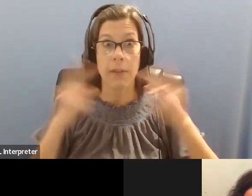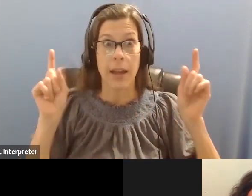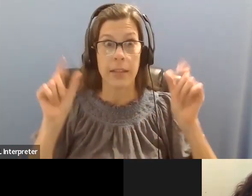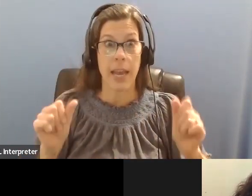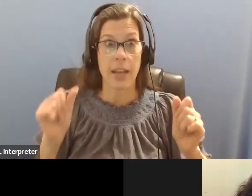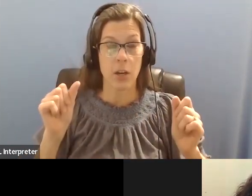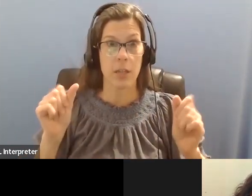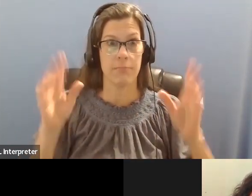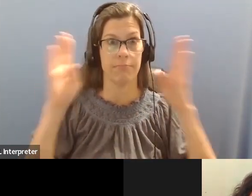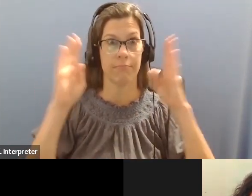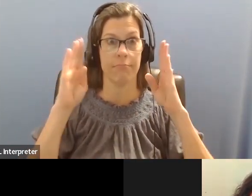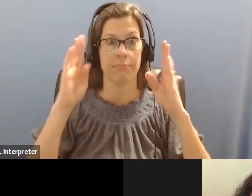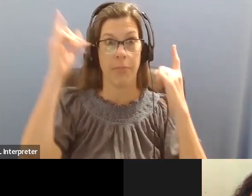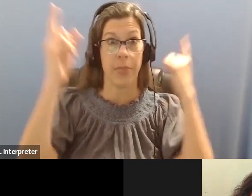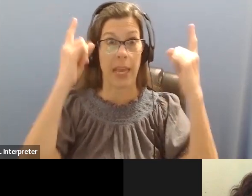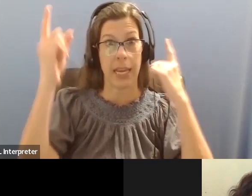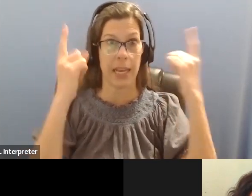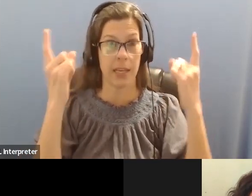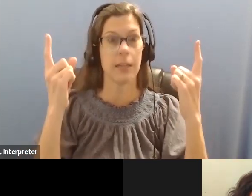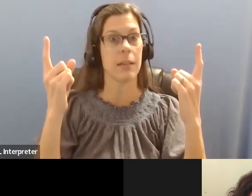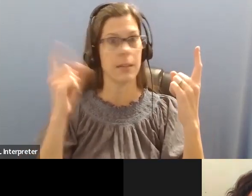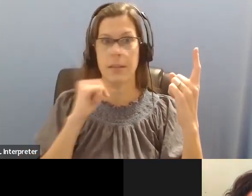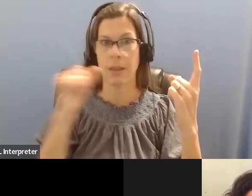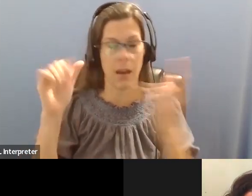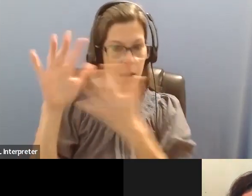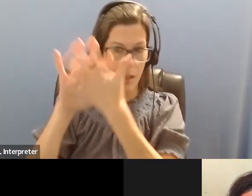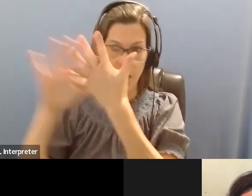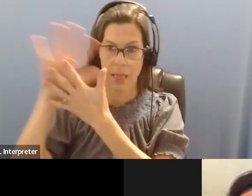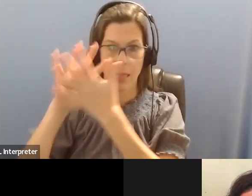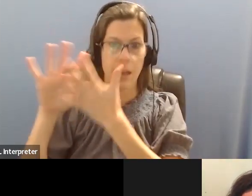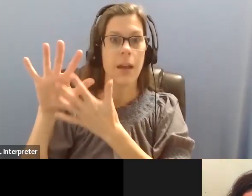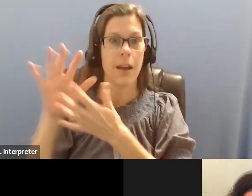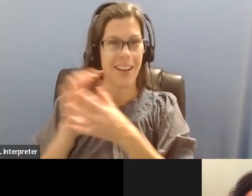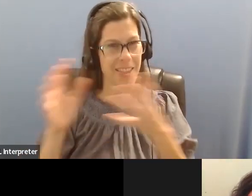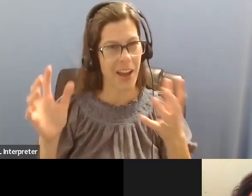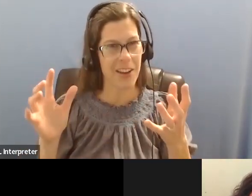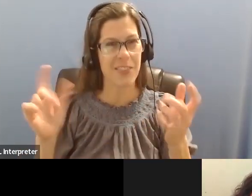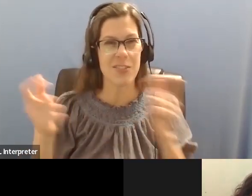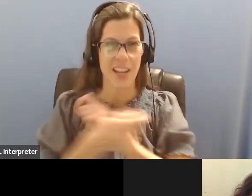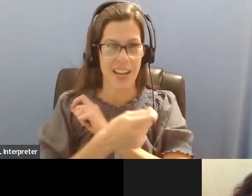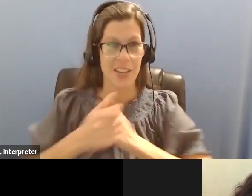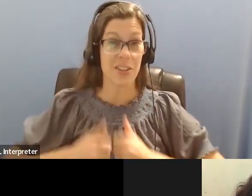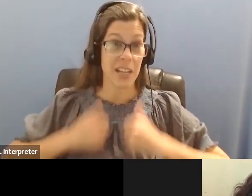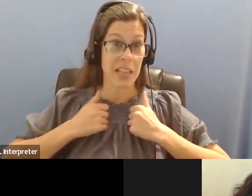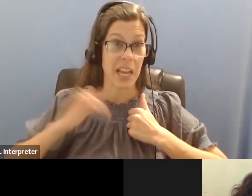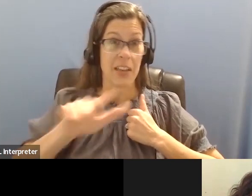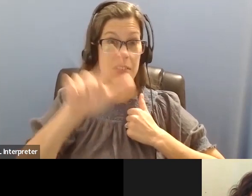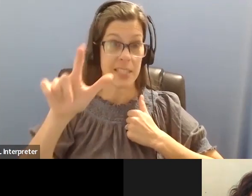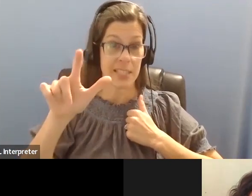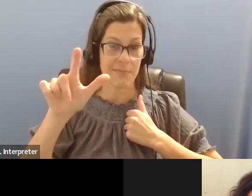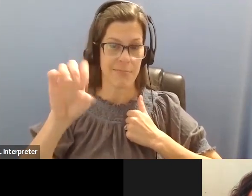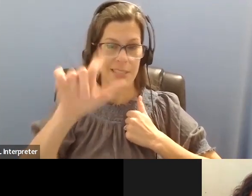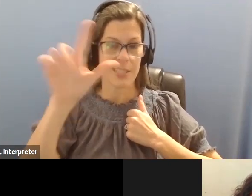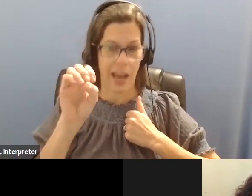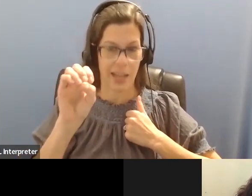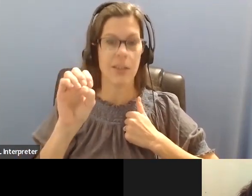So there was a lot of management changes in lifestyle that I did to manage my fibro after I got